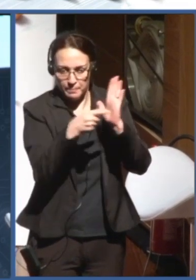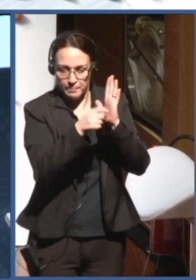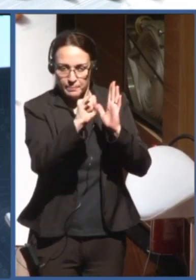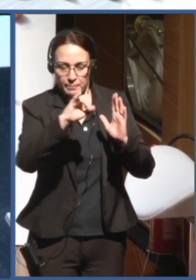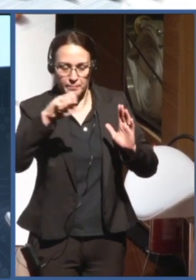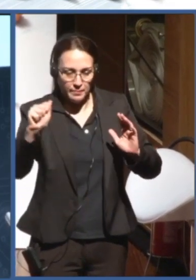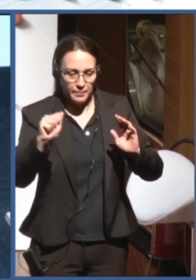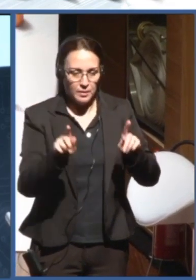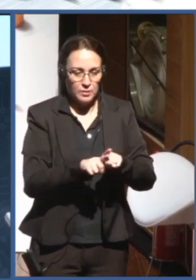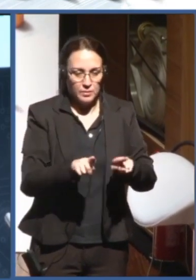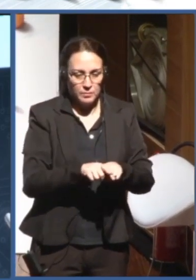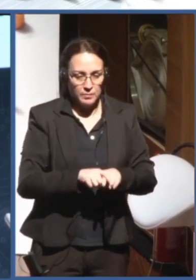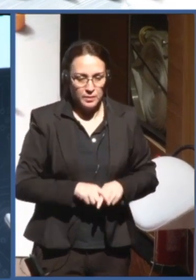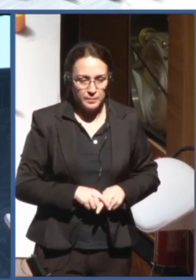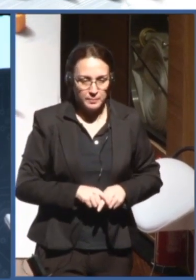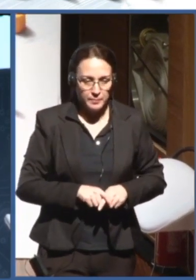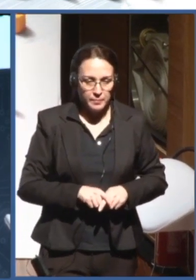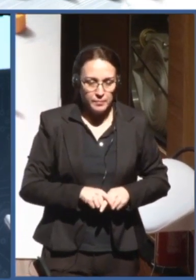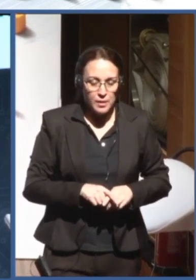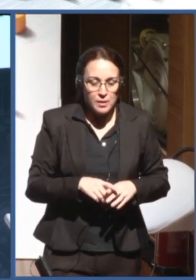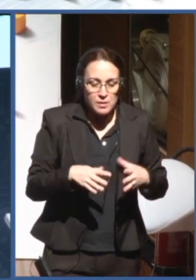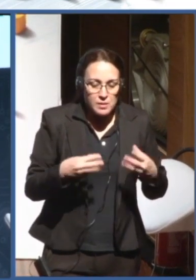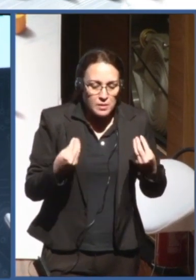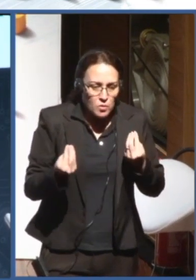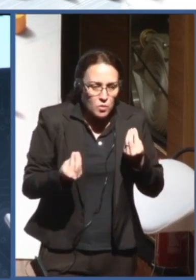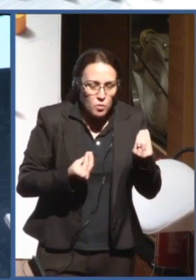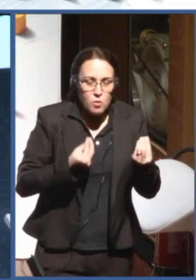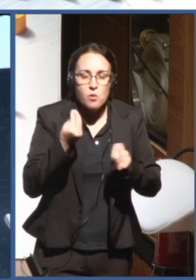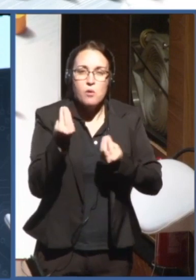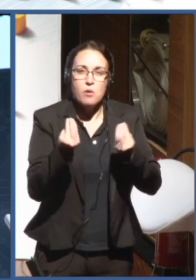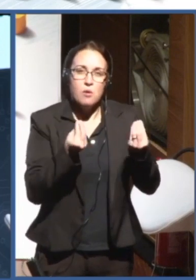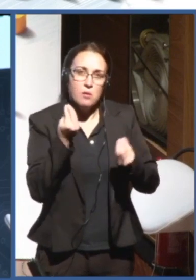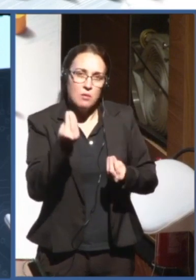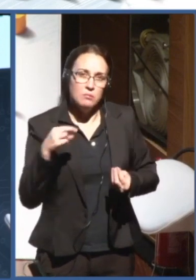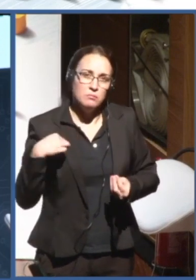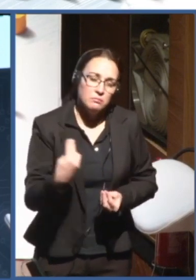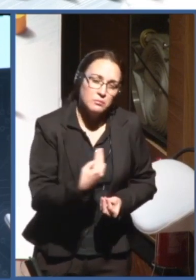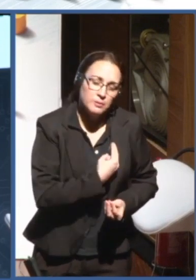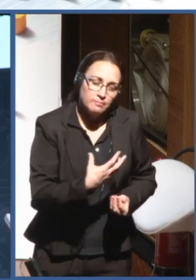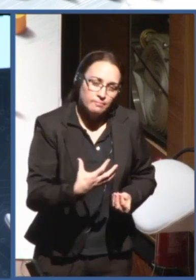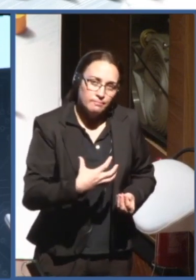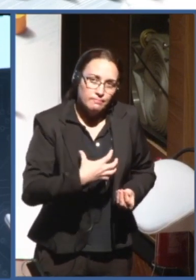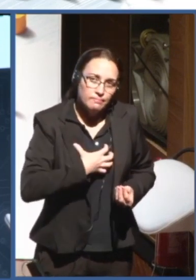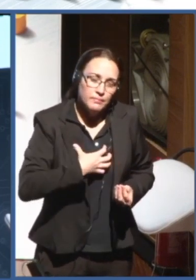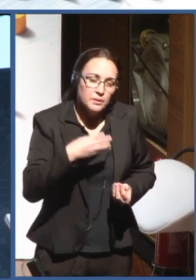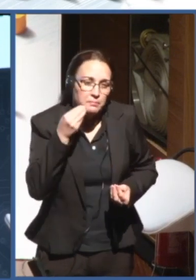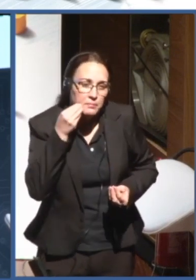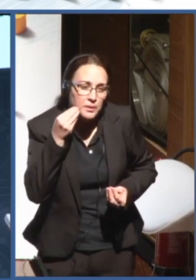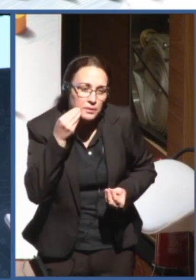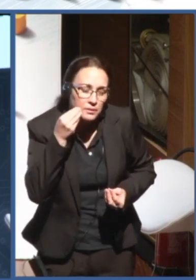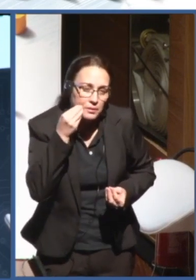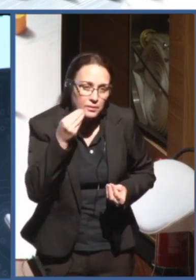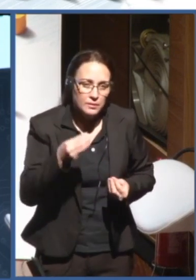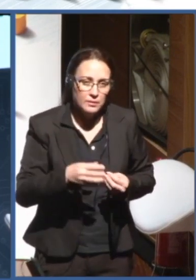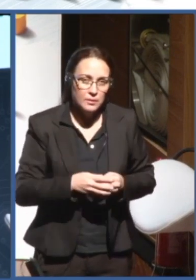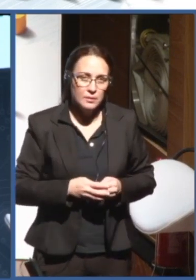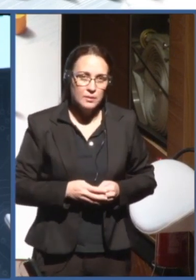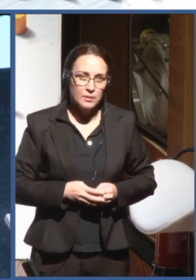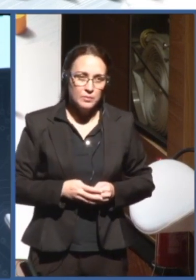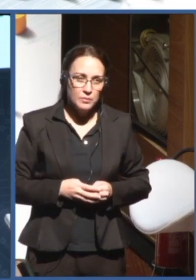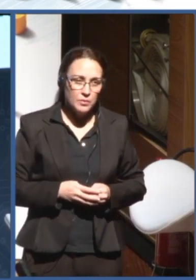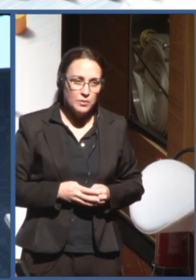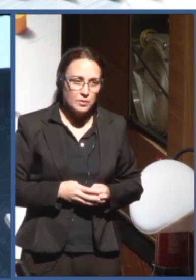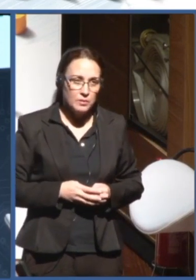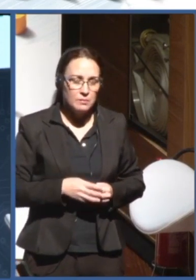sense, are trying to raise awareness in what are these topics, what